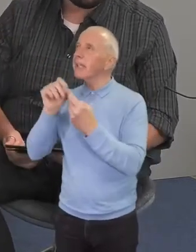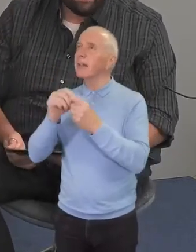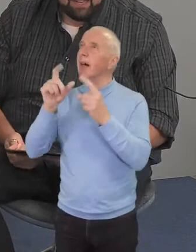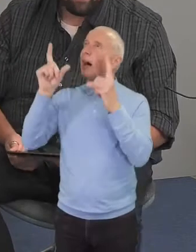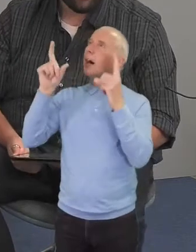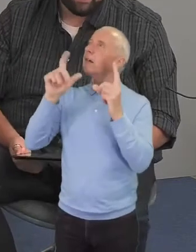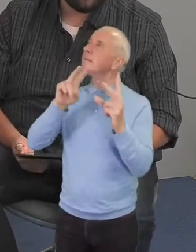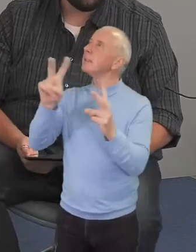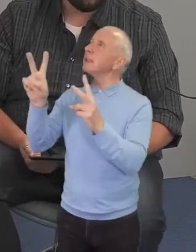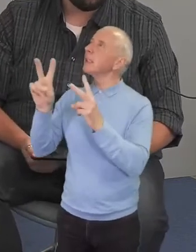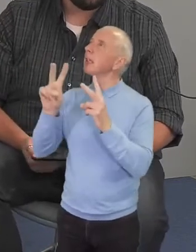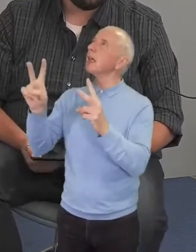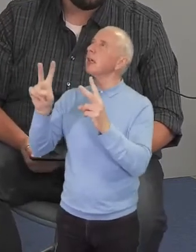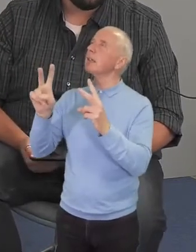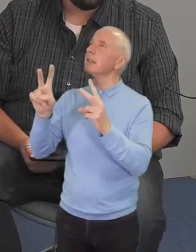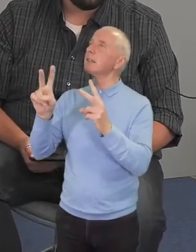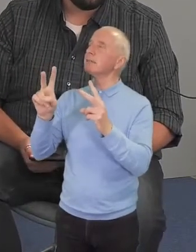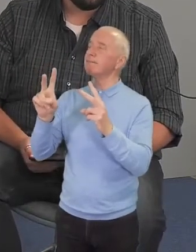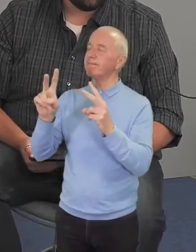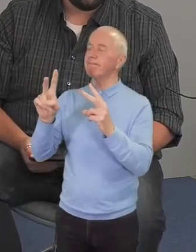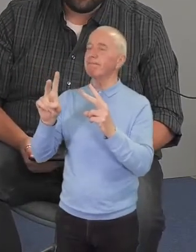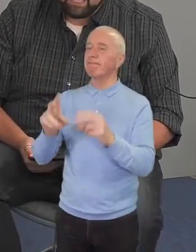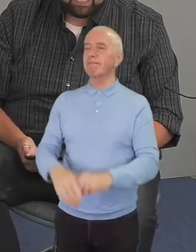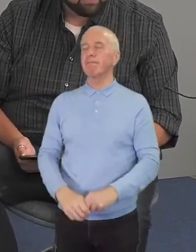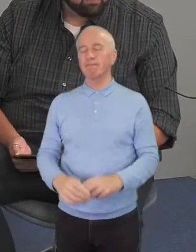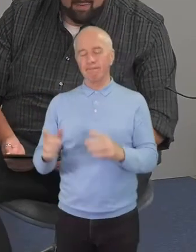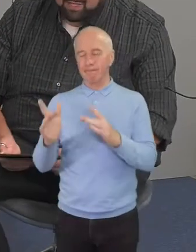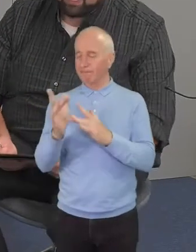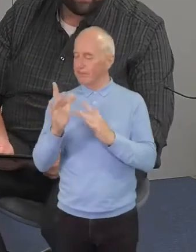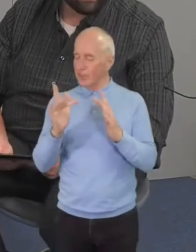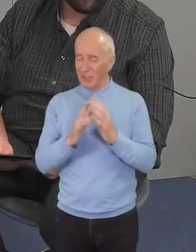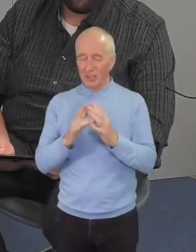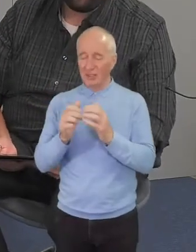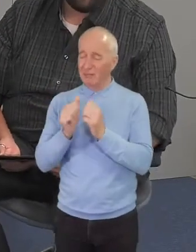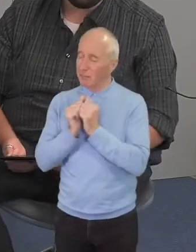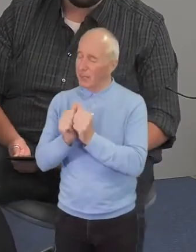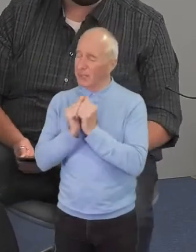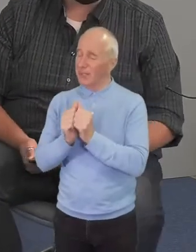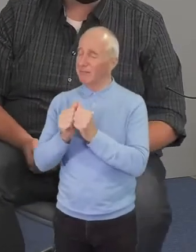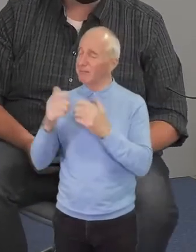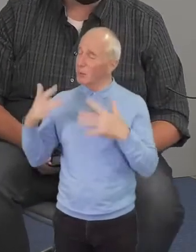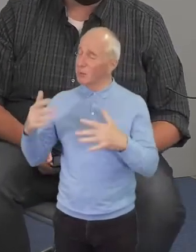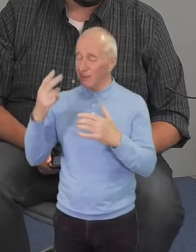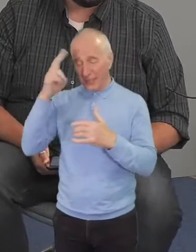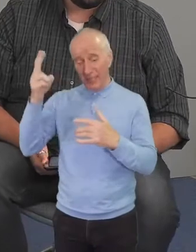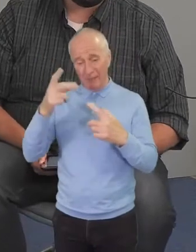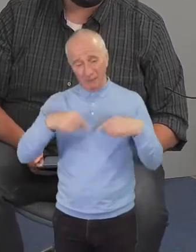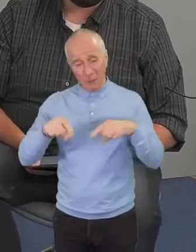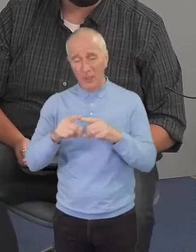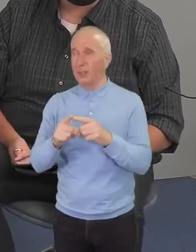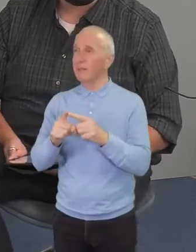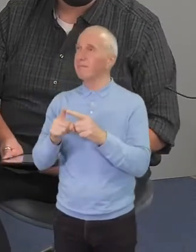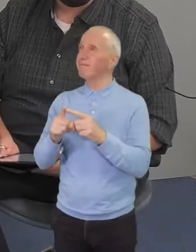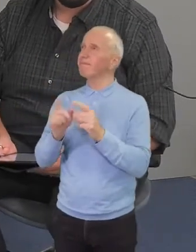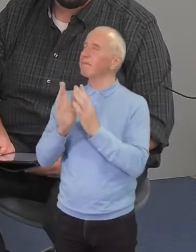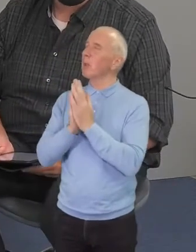eyes that we would clearly see you. In Jesus' precious and awesome name, we all pray. Amen.